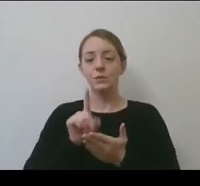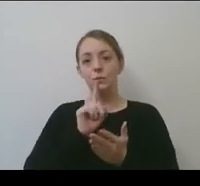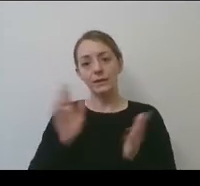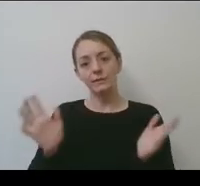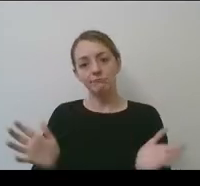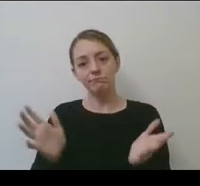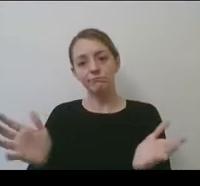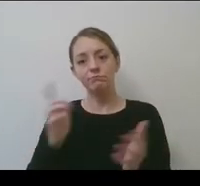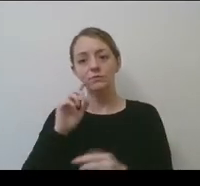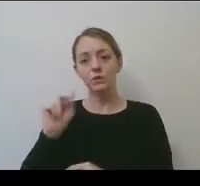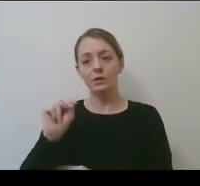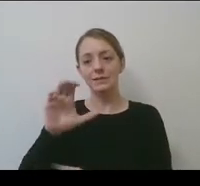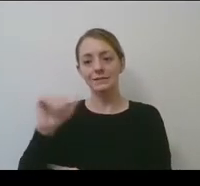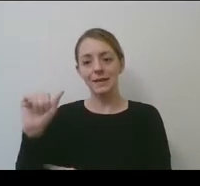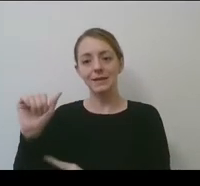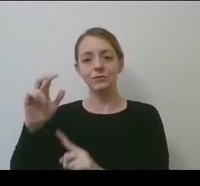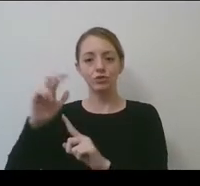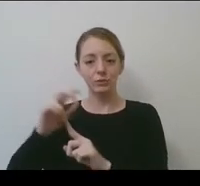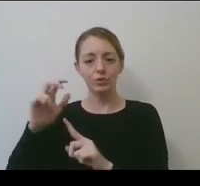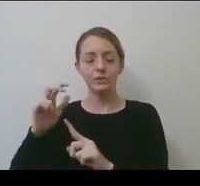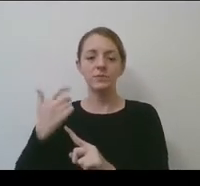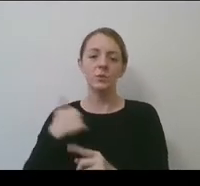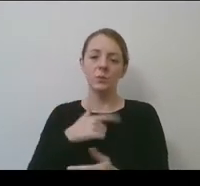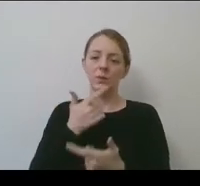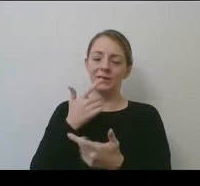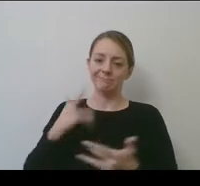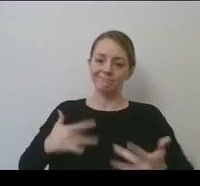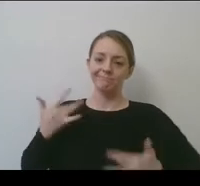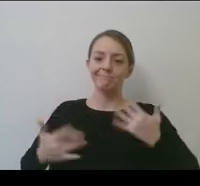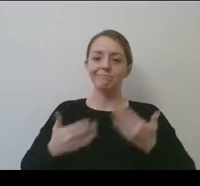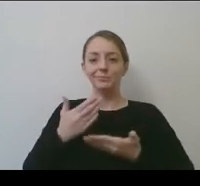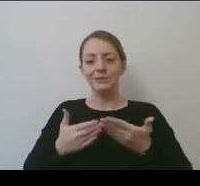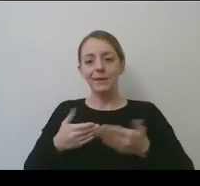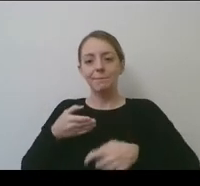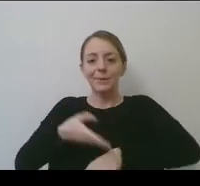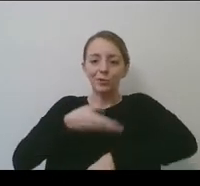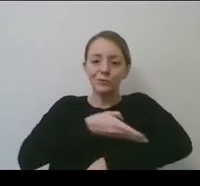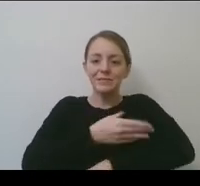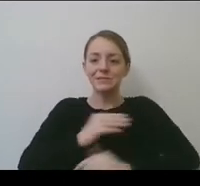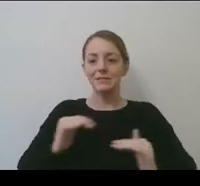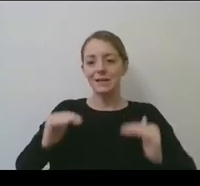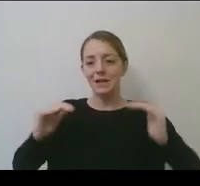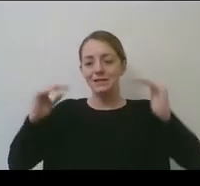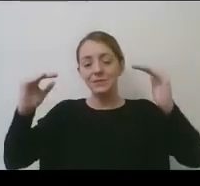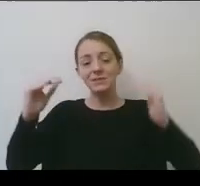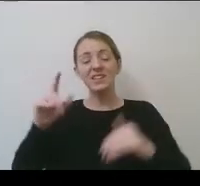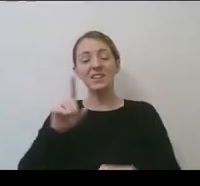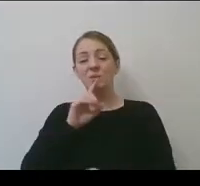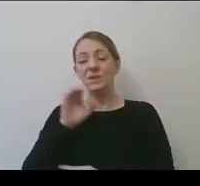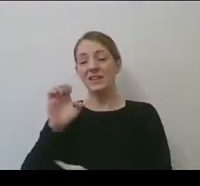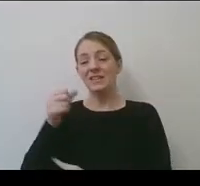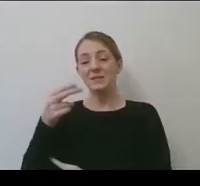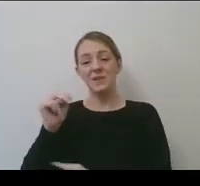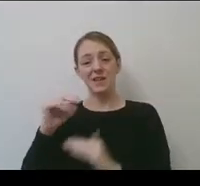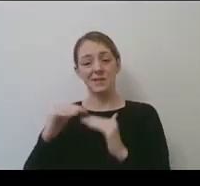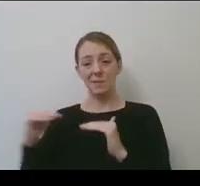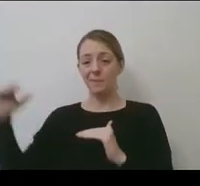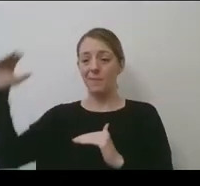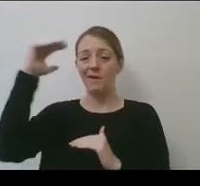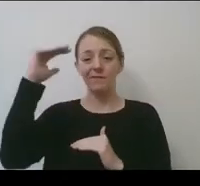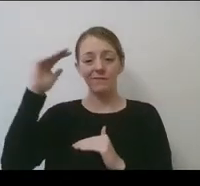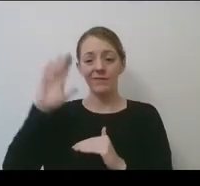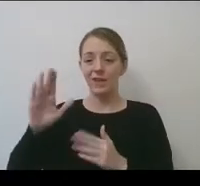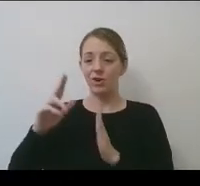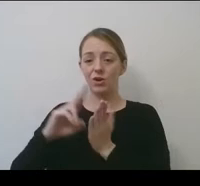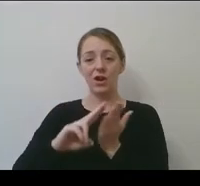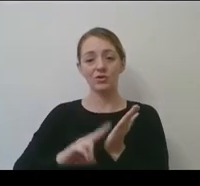And we're excited about some of the enhancements and improvements. Um, ESPN has gone above and beyond their contractual obligations as Lynn noted